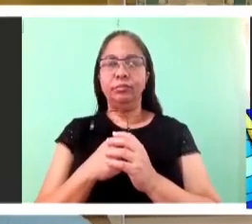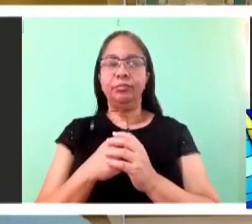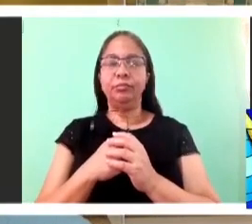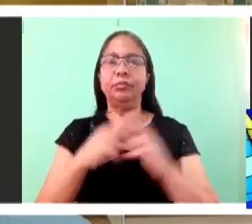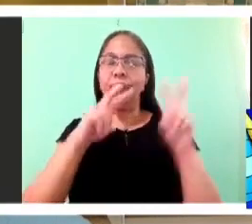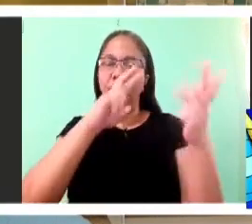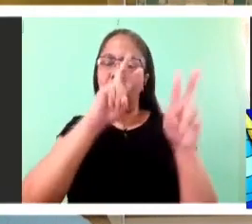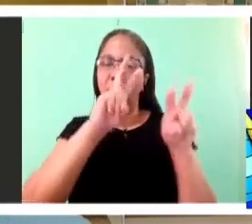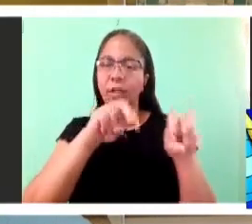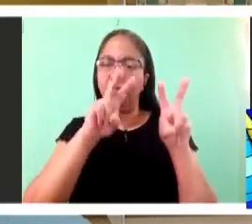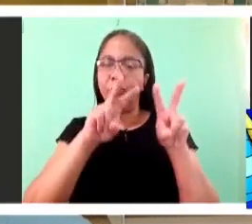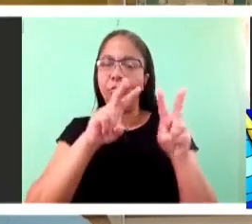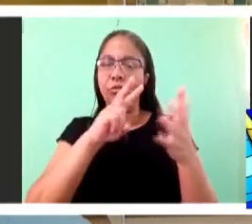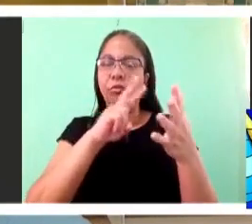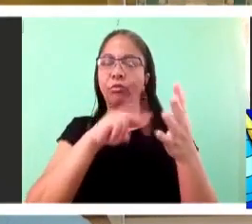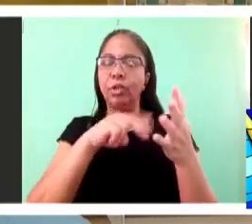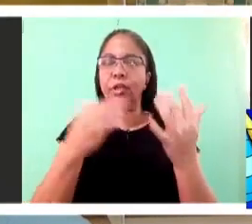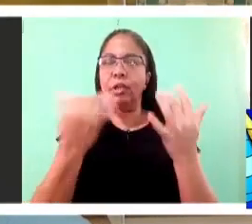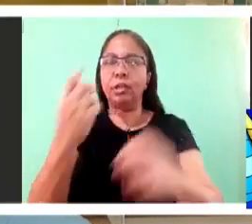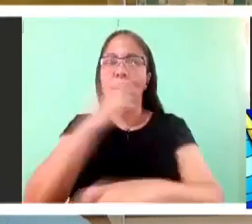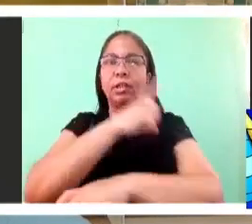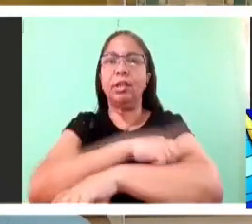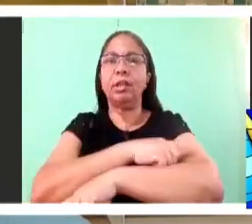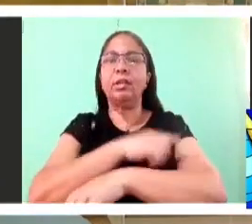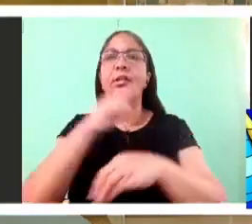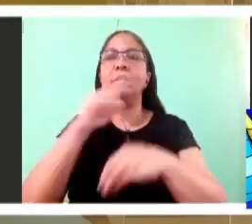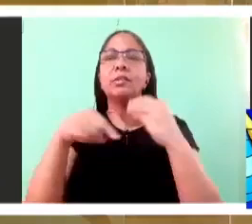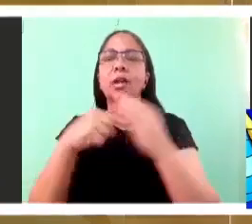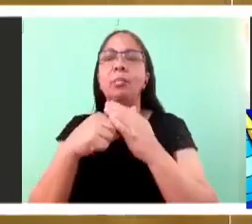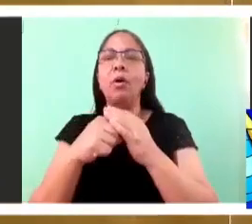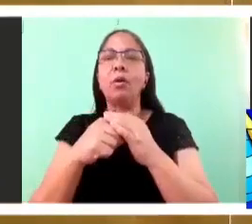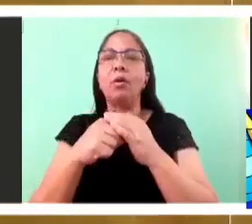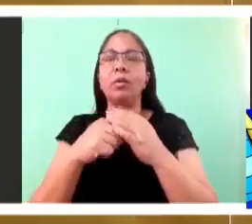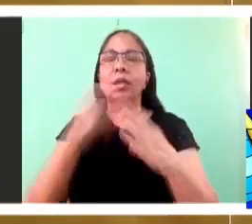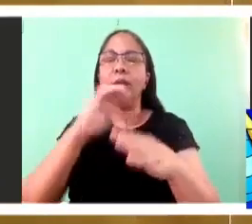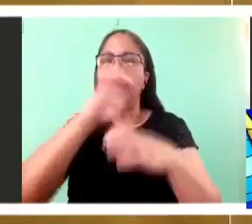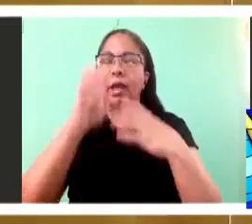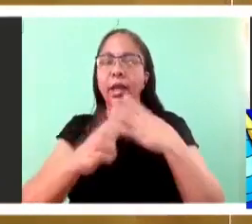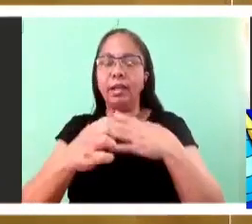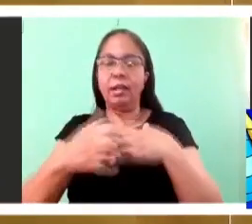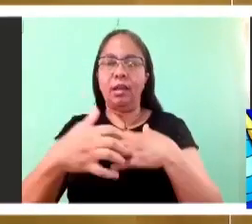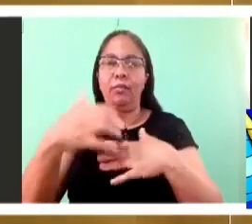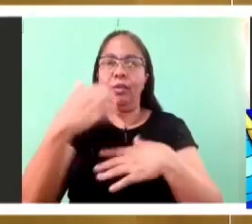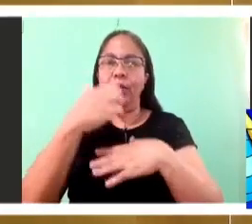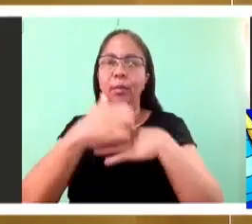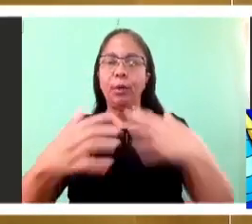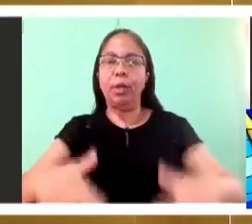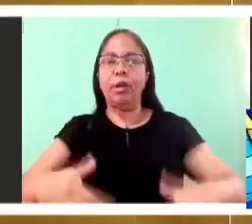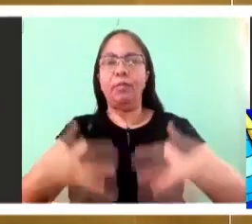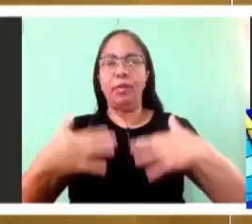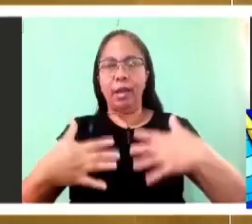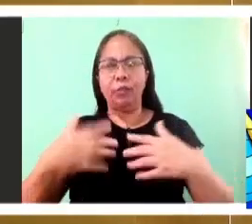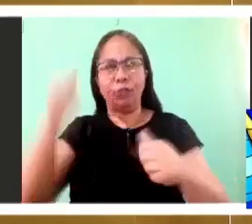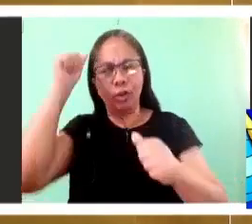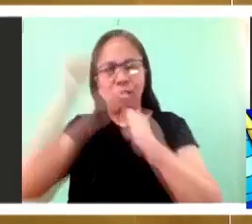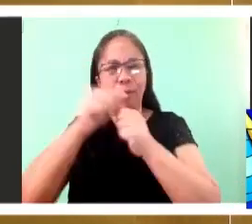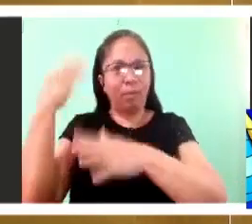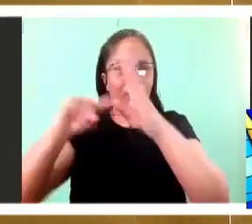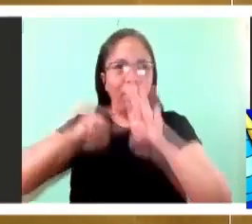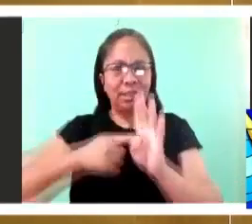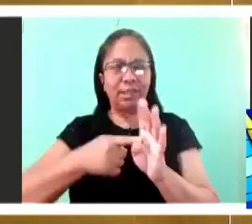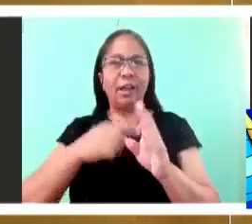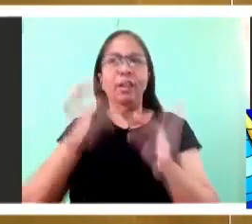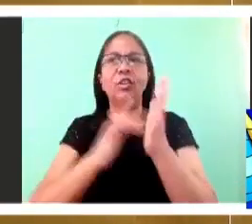feeding of the 5,000. Then the walking on the water at night where Peter